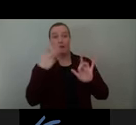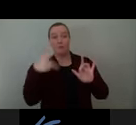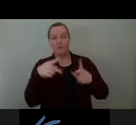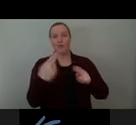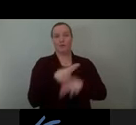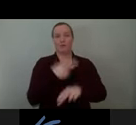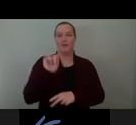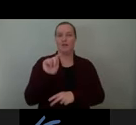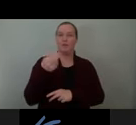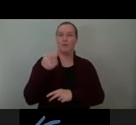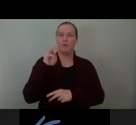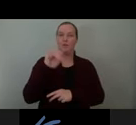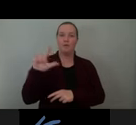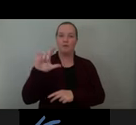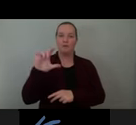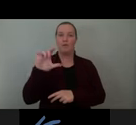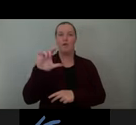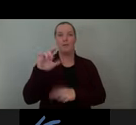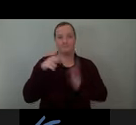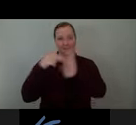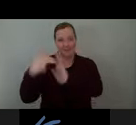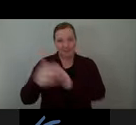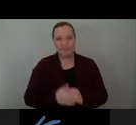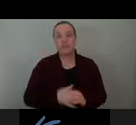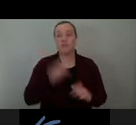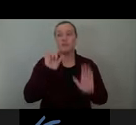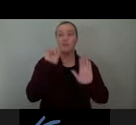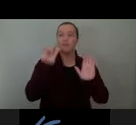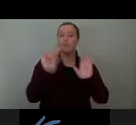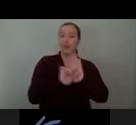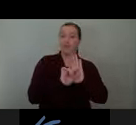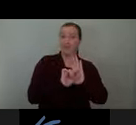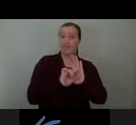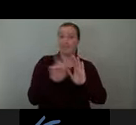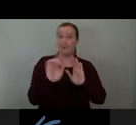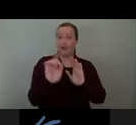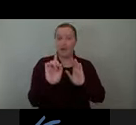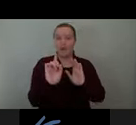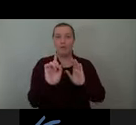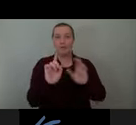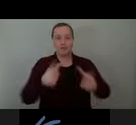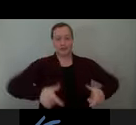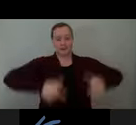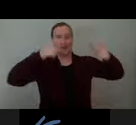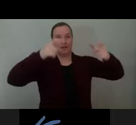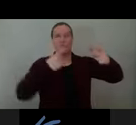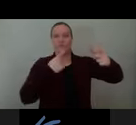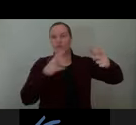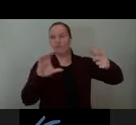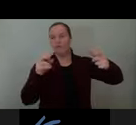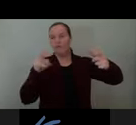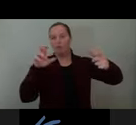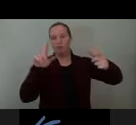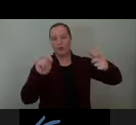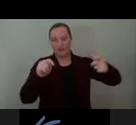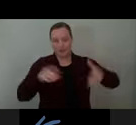terms of the graphic treatments and painted text, they would be located on concrete bents and sidewalks allowing for a moment of pause